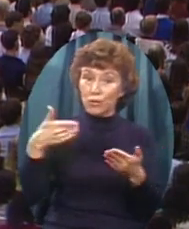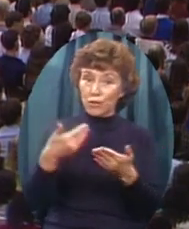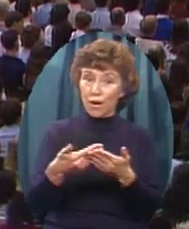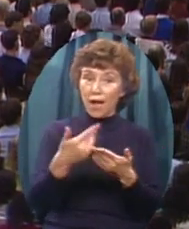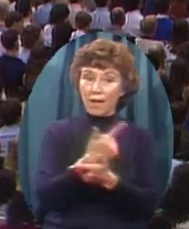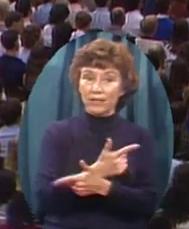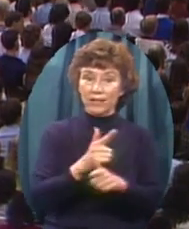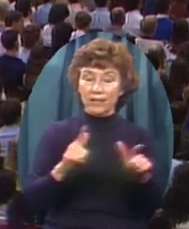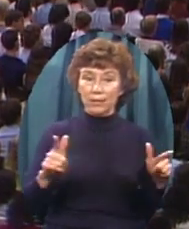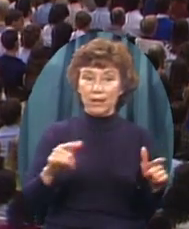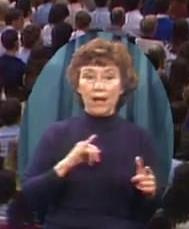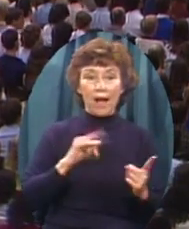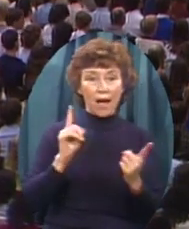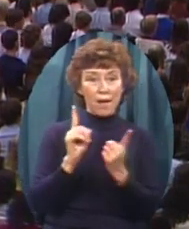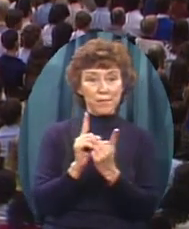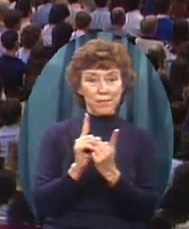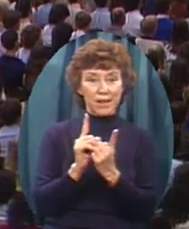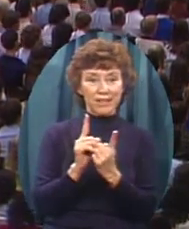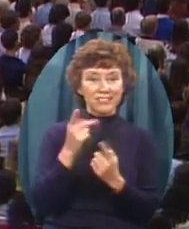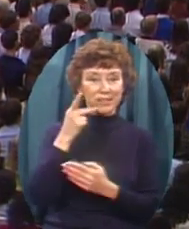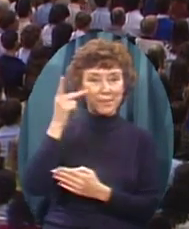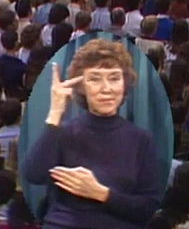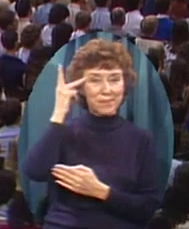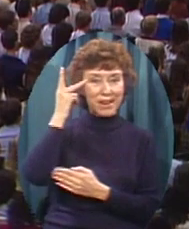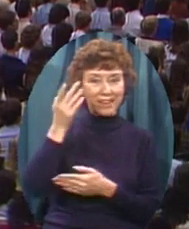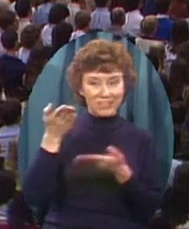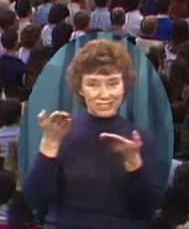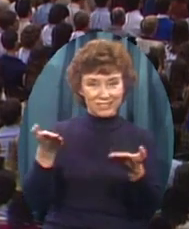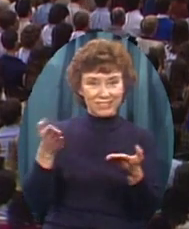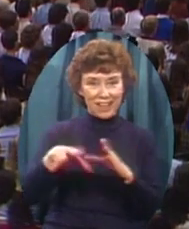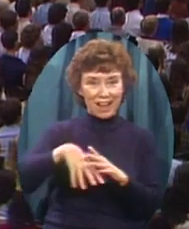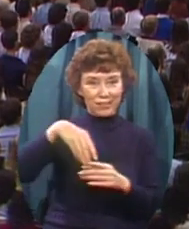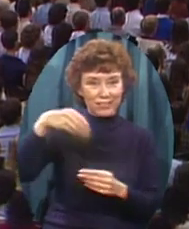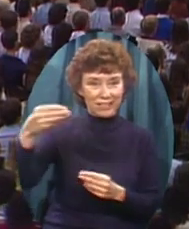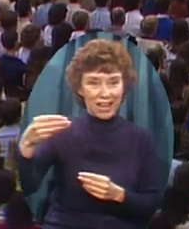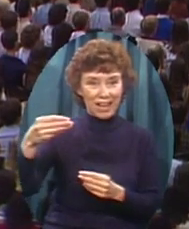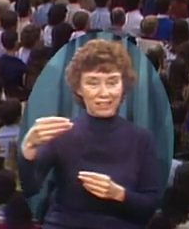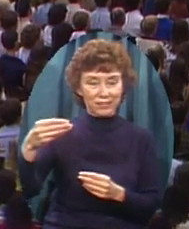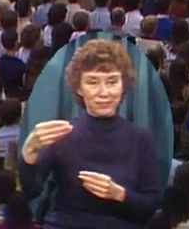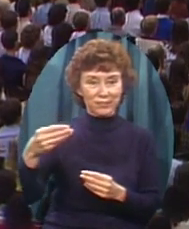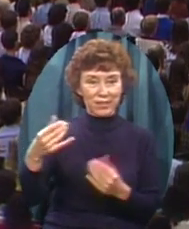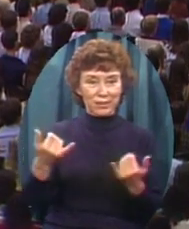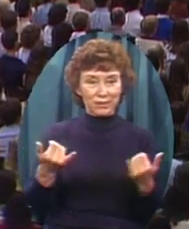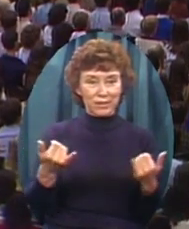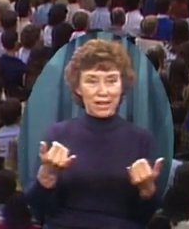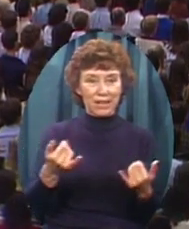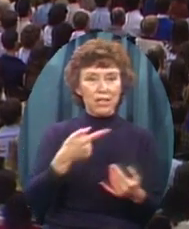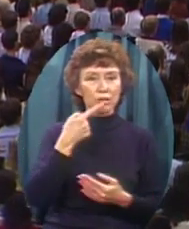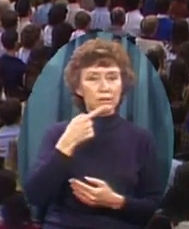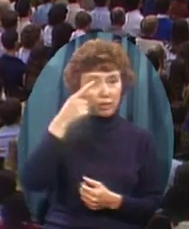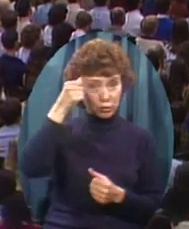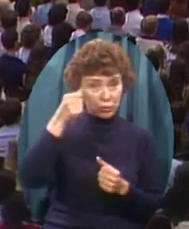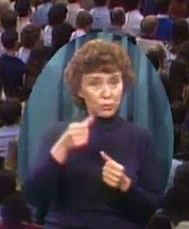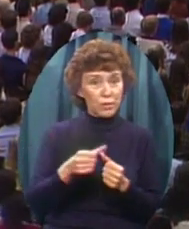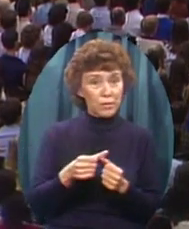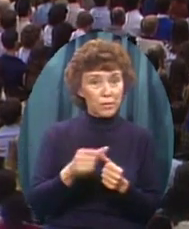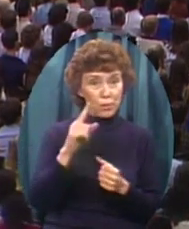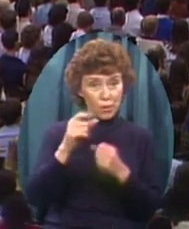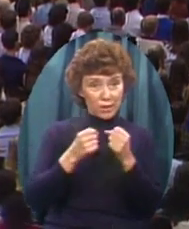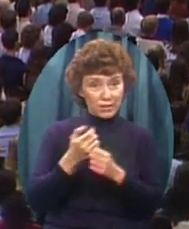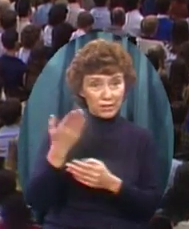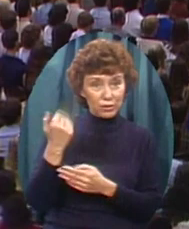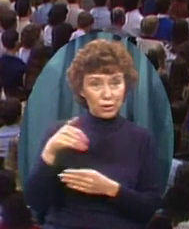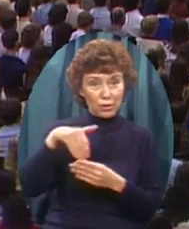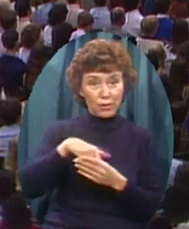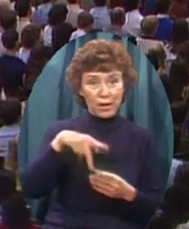a couple of parents Out on the sidewalk As I came into chapel today They said Will you remember A year ago You were in Potsdam, Pennsylvania